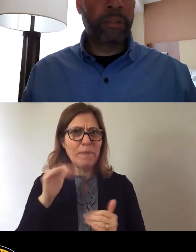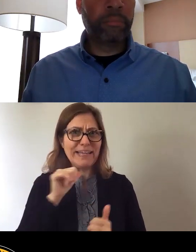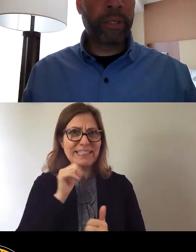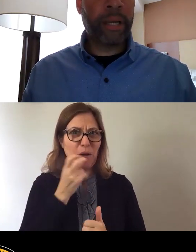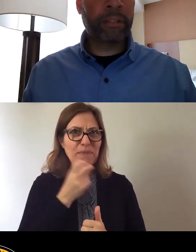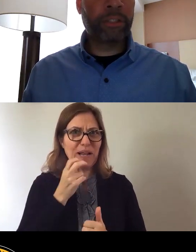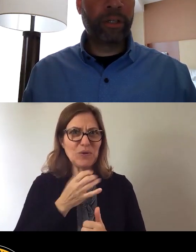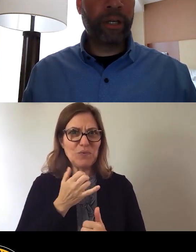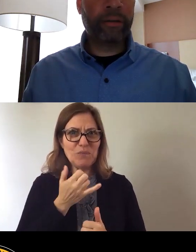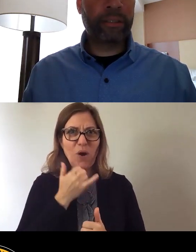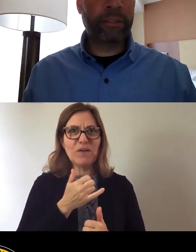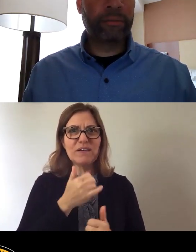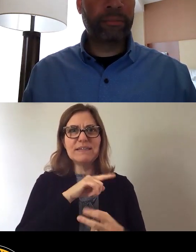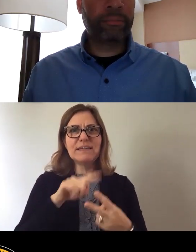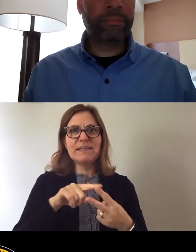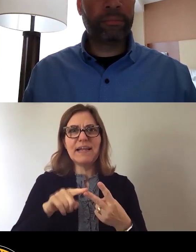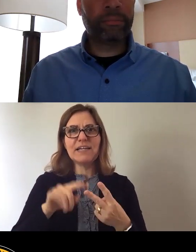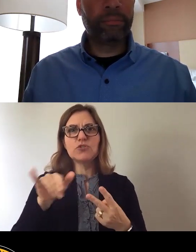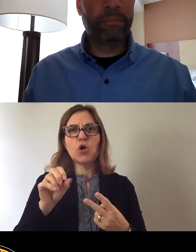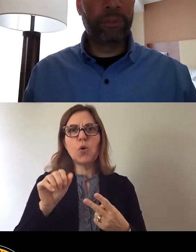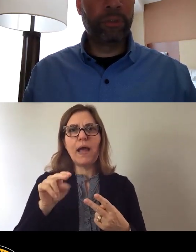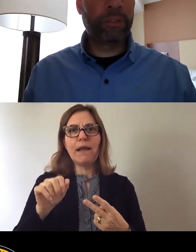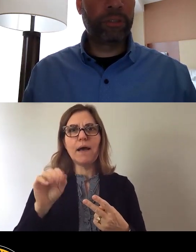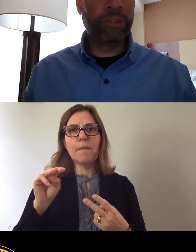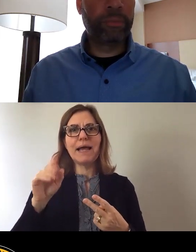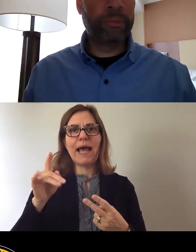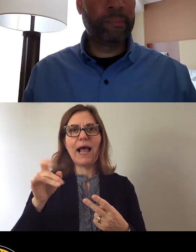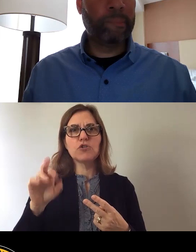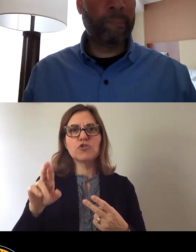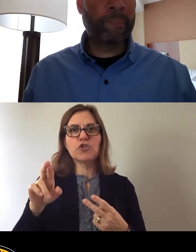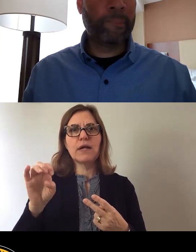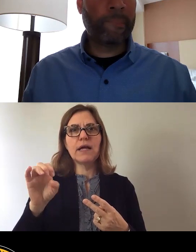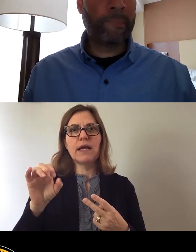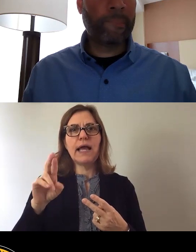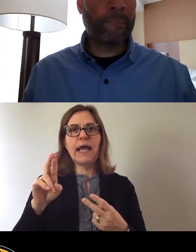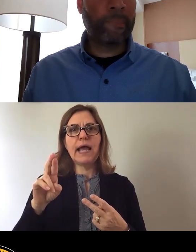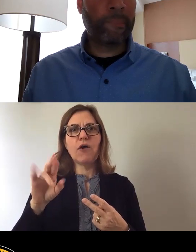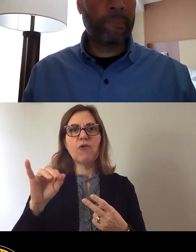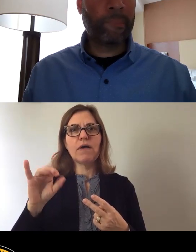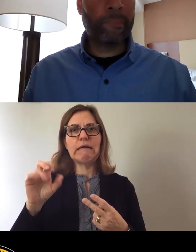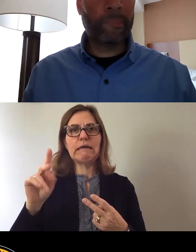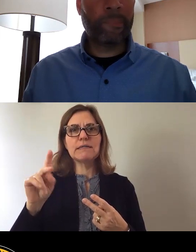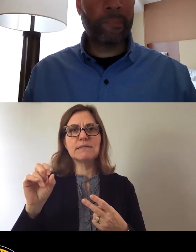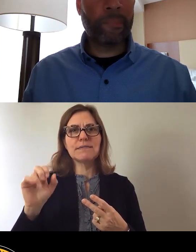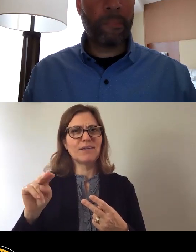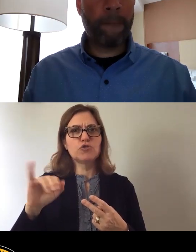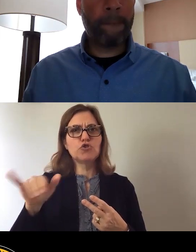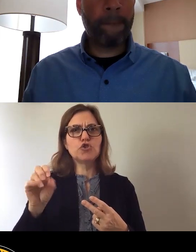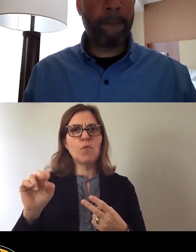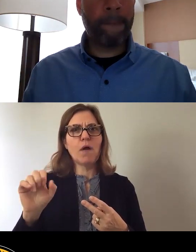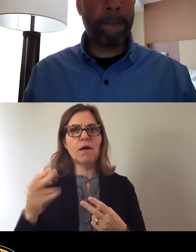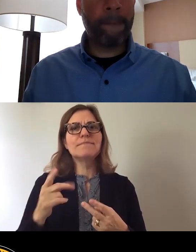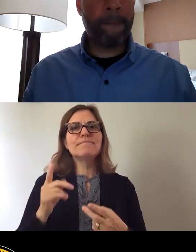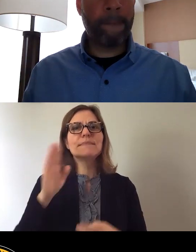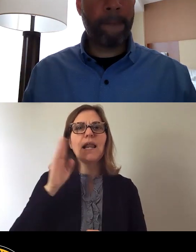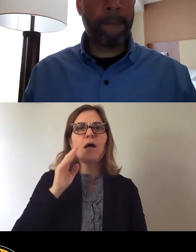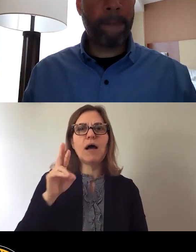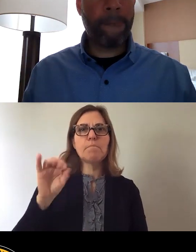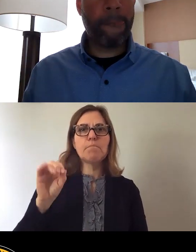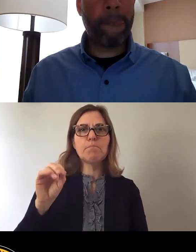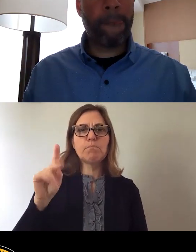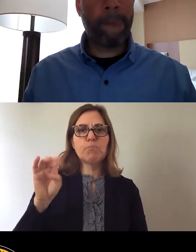Joanna McAllister Erickson. Joanna, excuse me. Hi there. My name is Brooke Lou Duplancher.